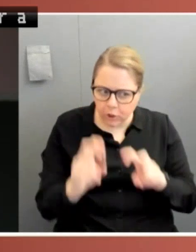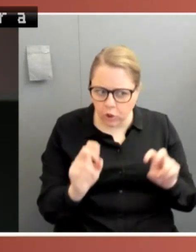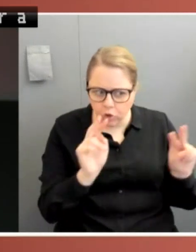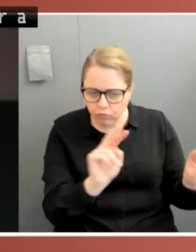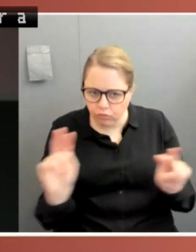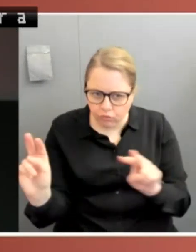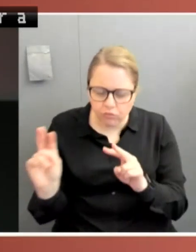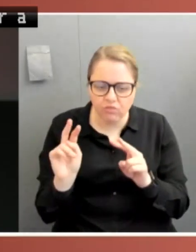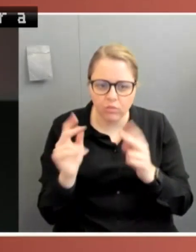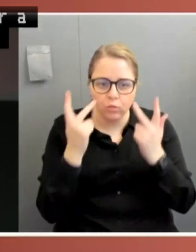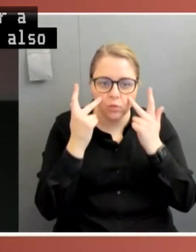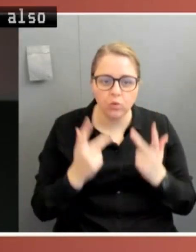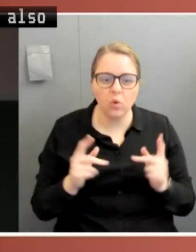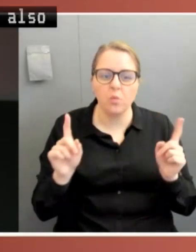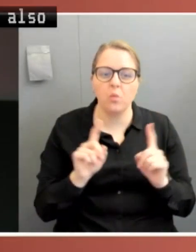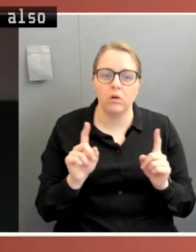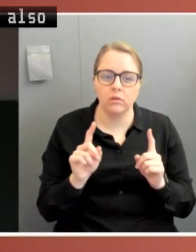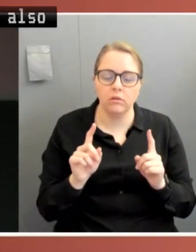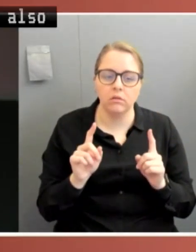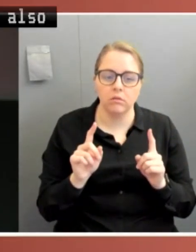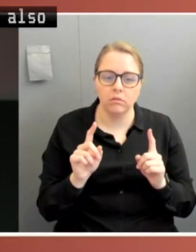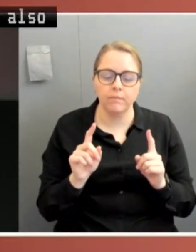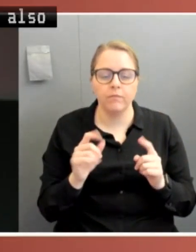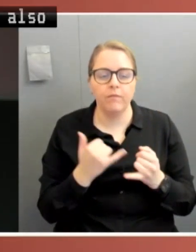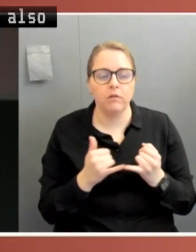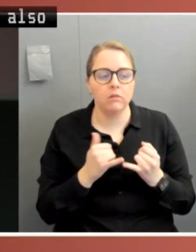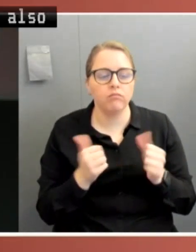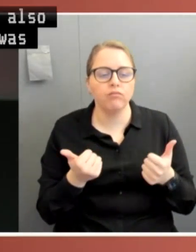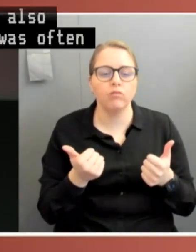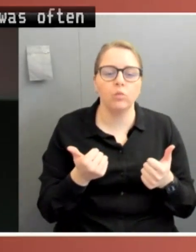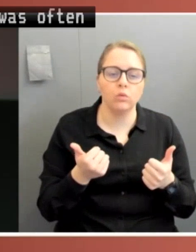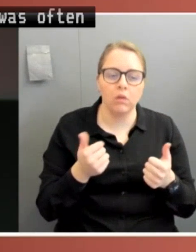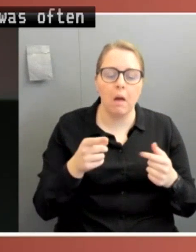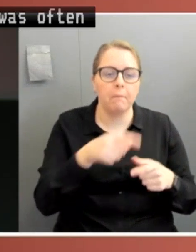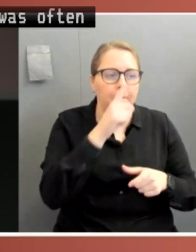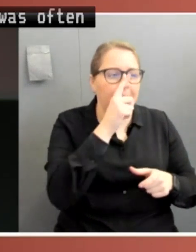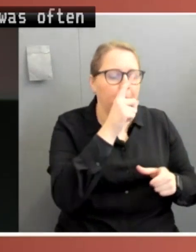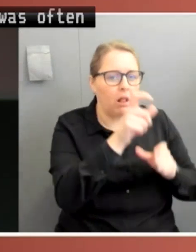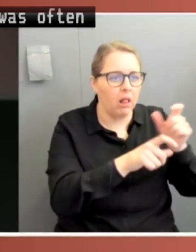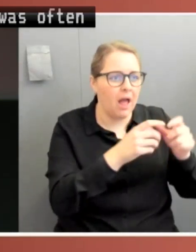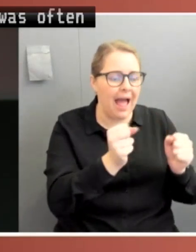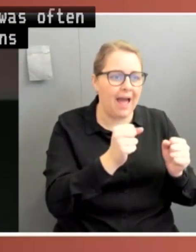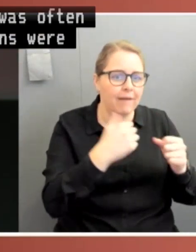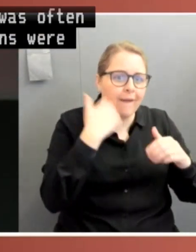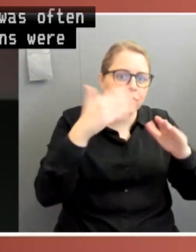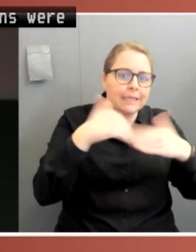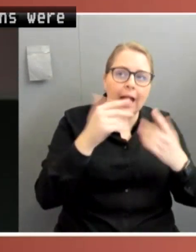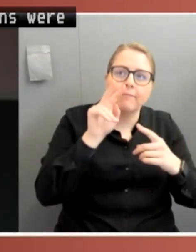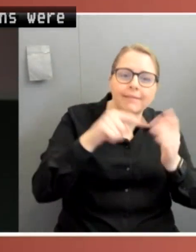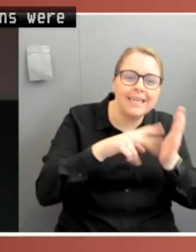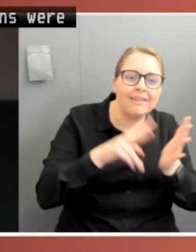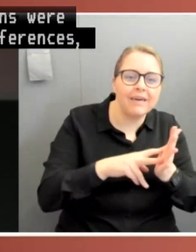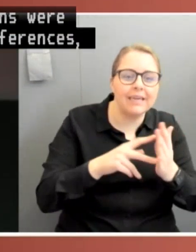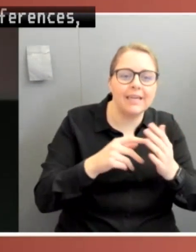record was often very convenient. As citizens were faced with daily press conferences, that was the way they received their